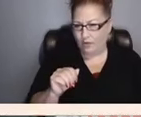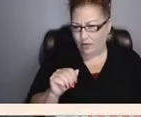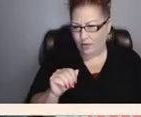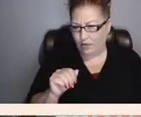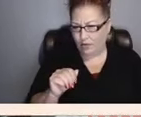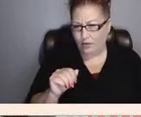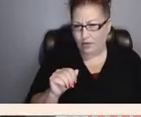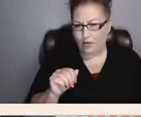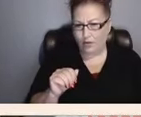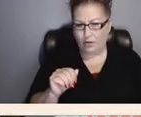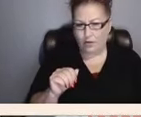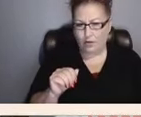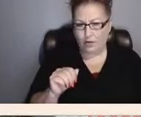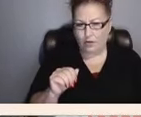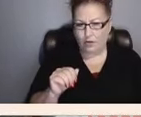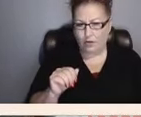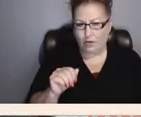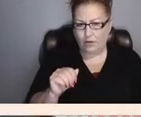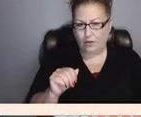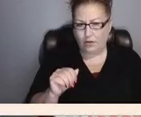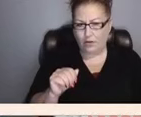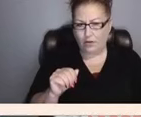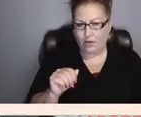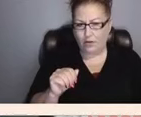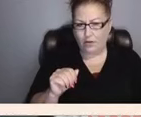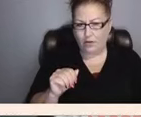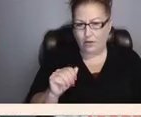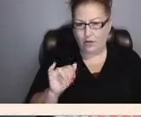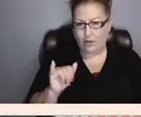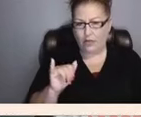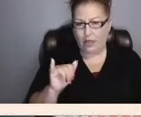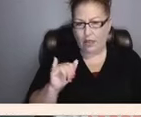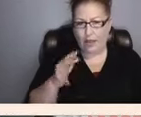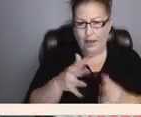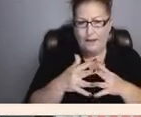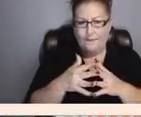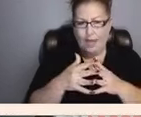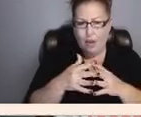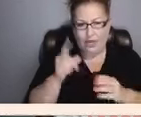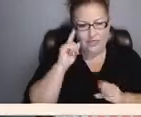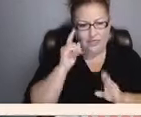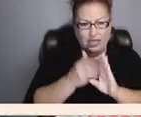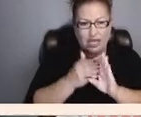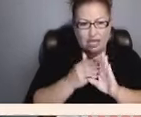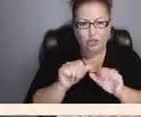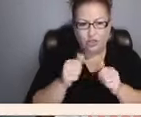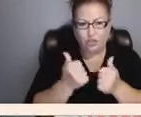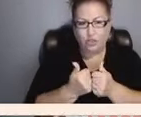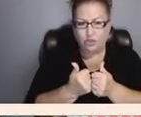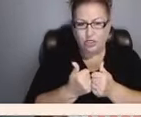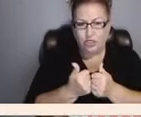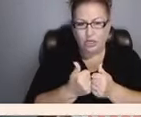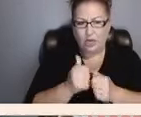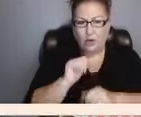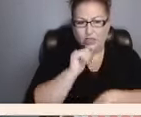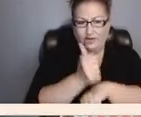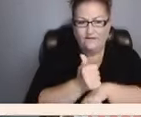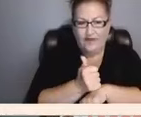American Psychiatric Association, was founded to